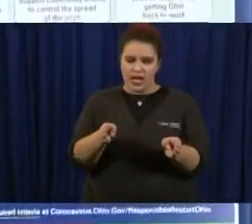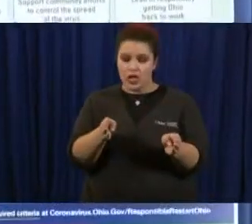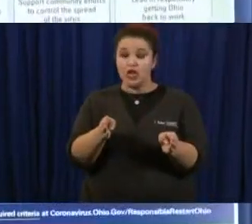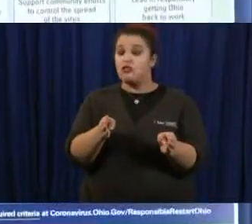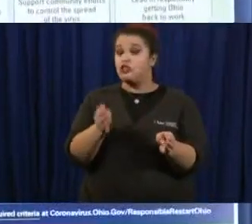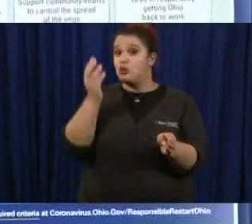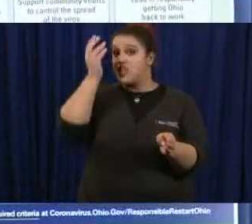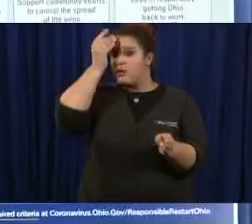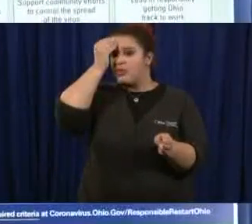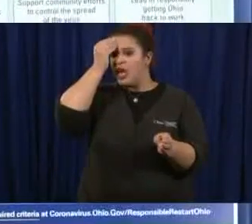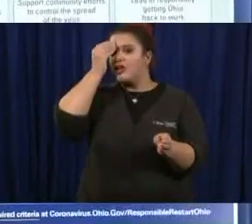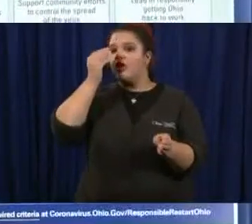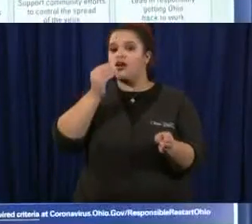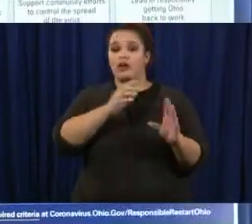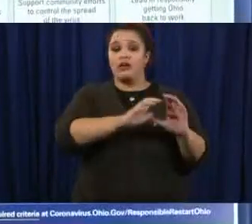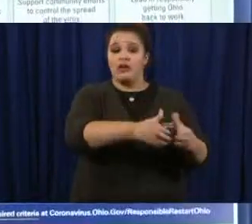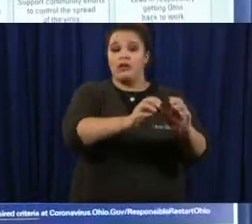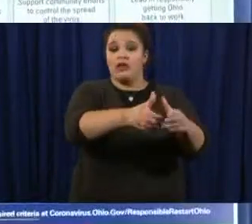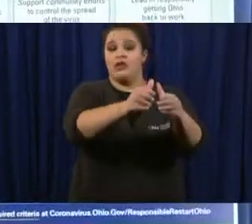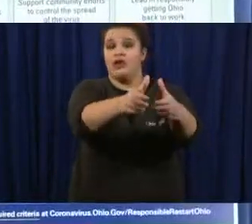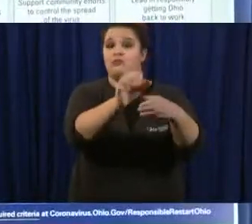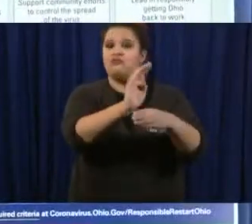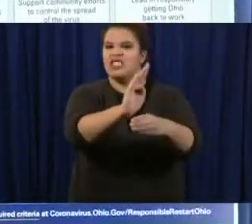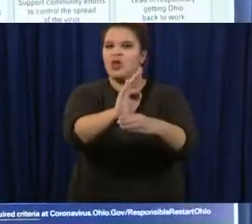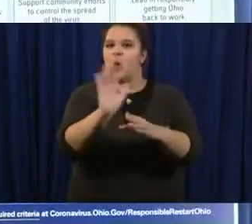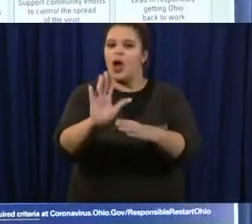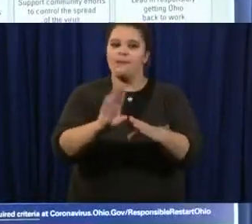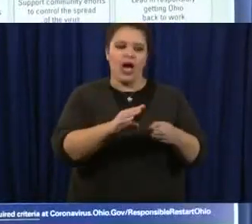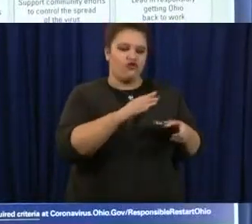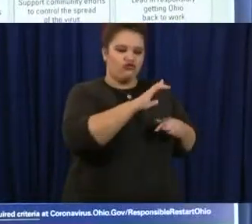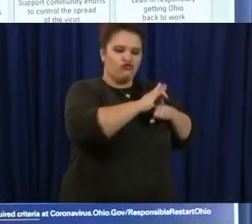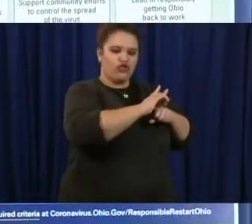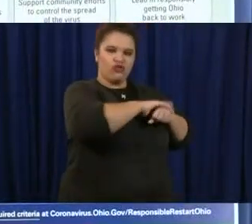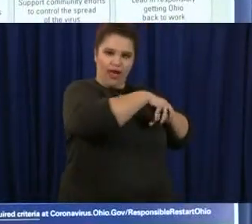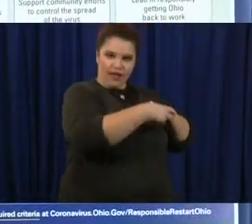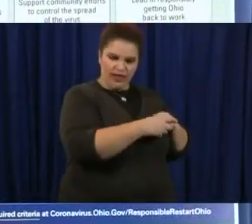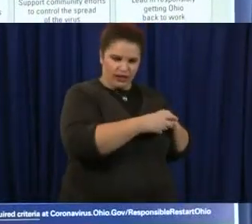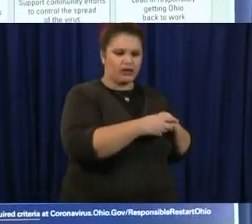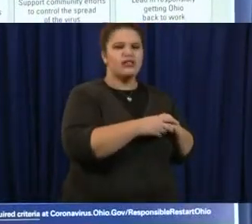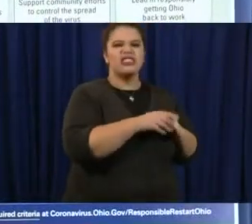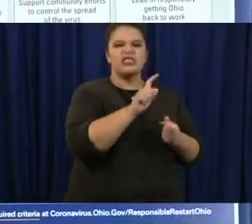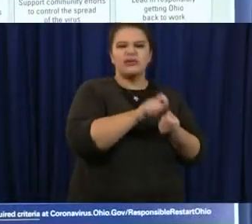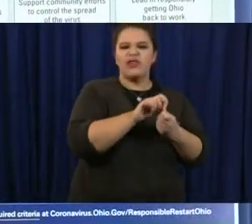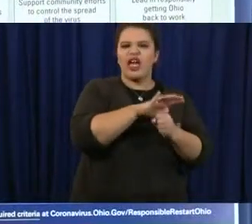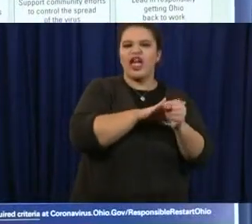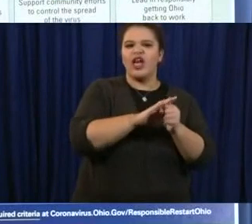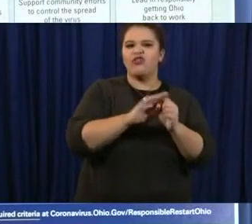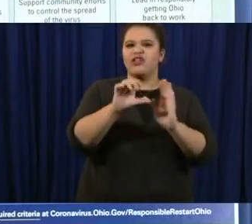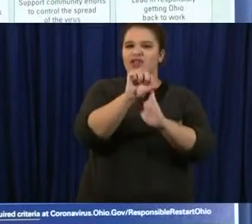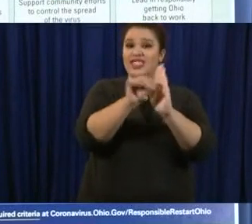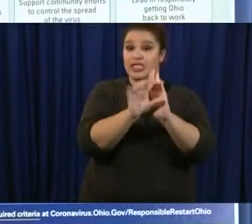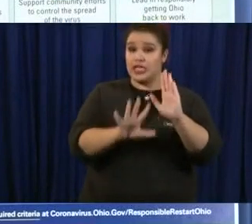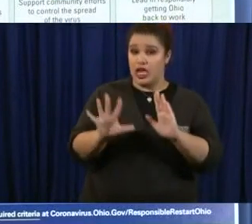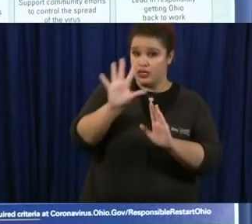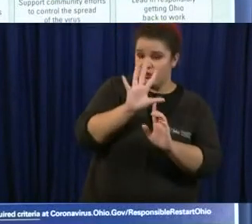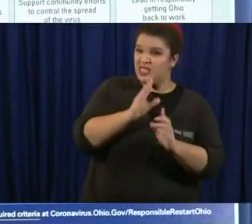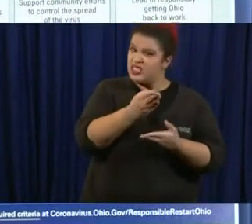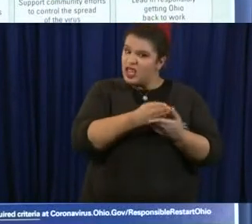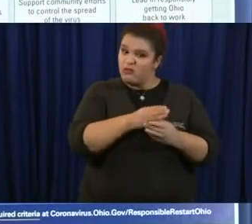given that some areas of the state have seen fewer cases and is it wise to treat the entire state the same way